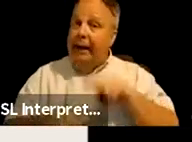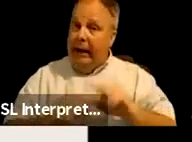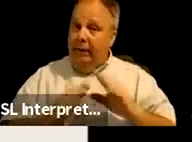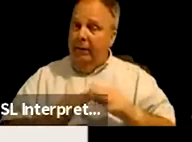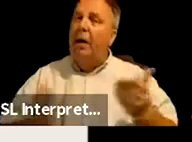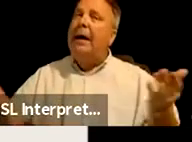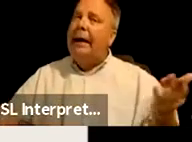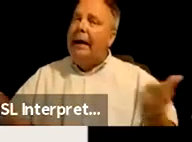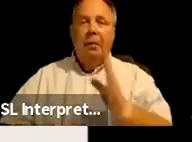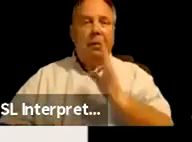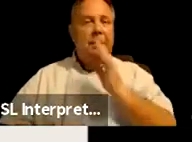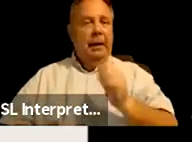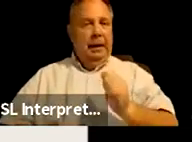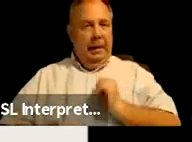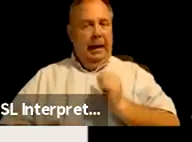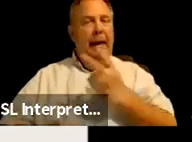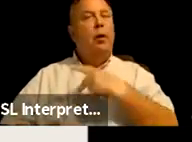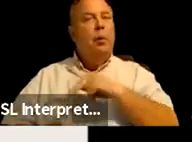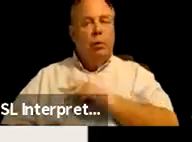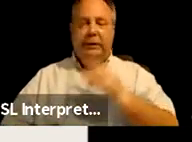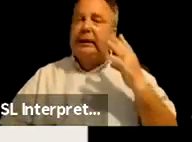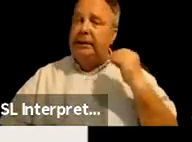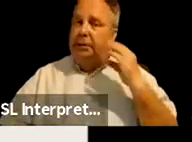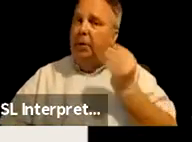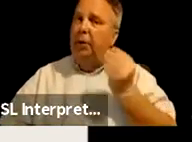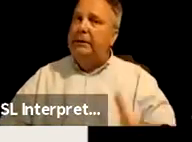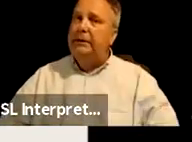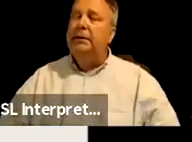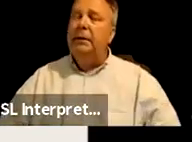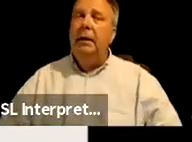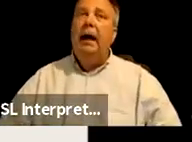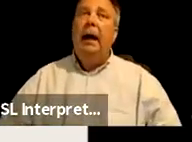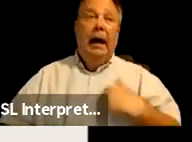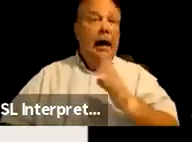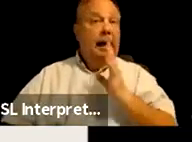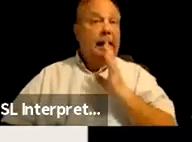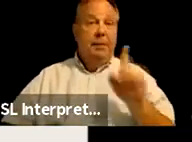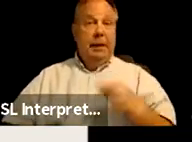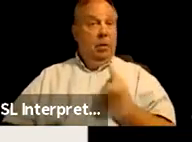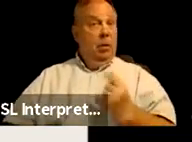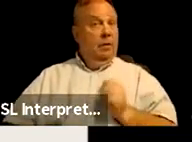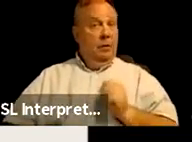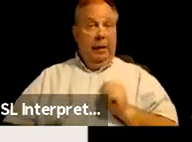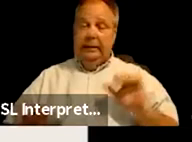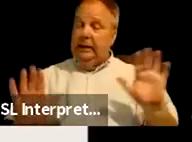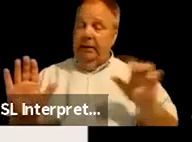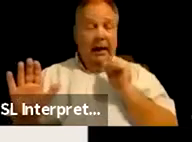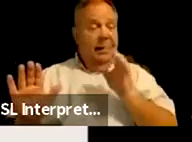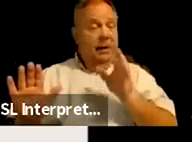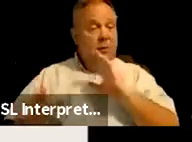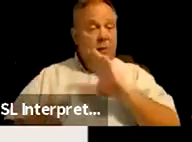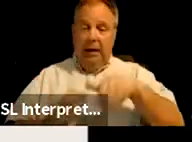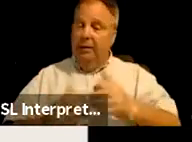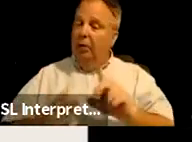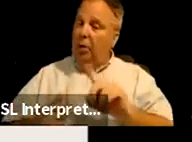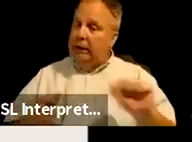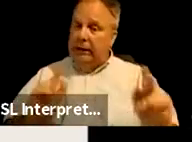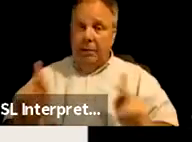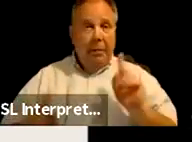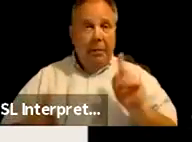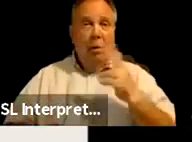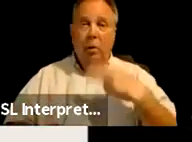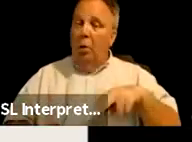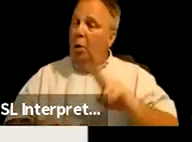really speak on my own personal experiences. Um, I speak only for myself. I don't speak for all disabled people or native